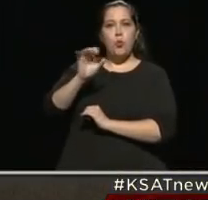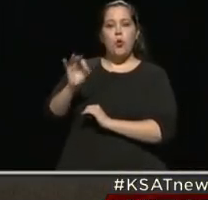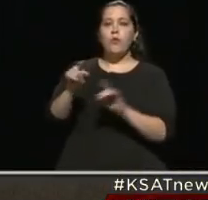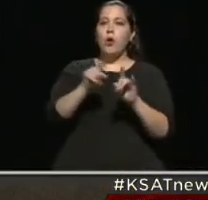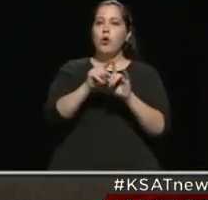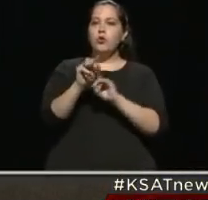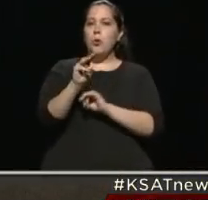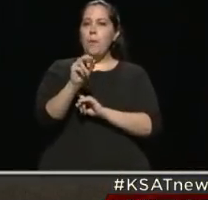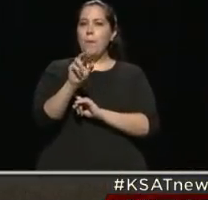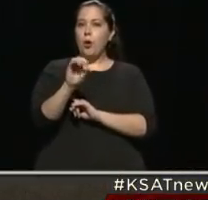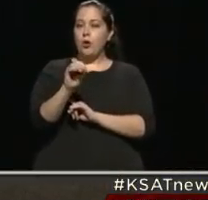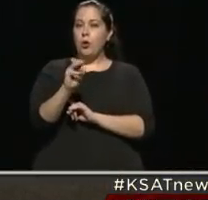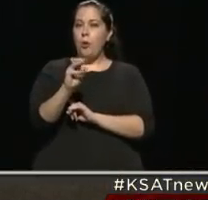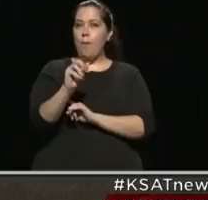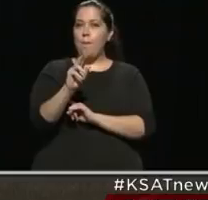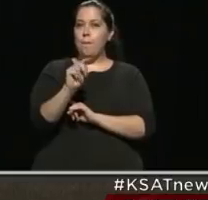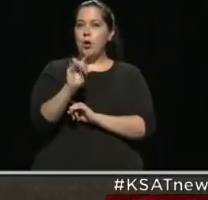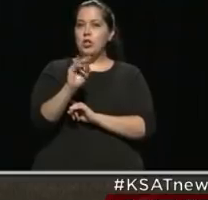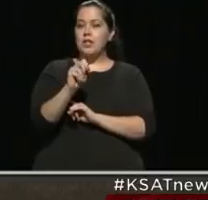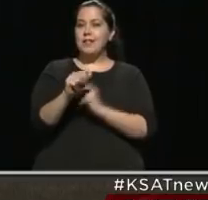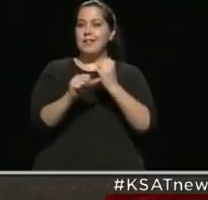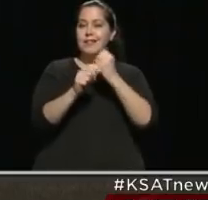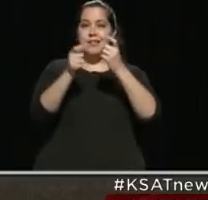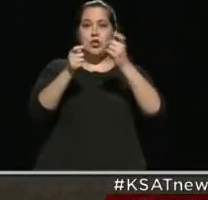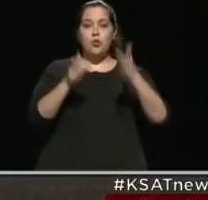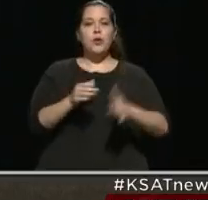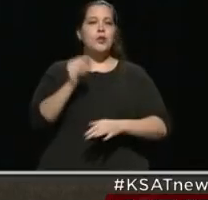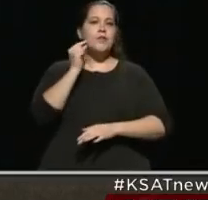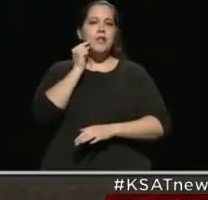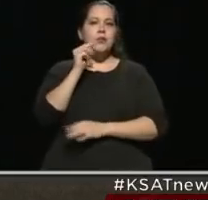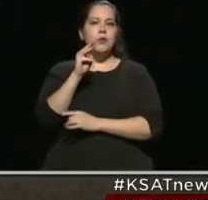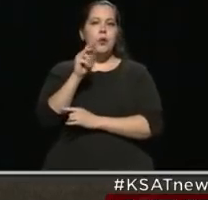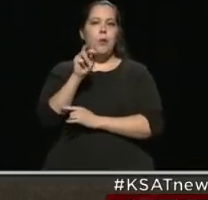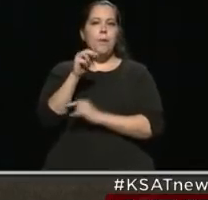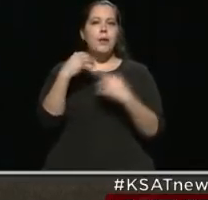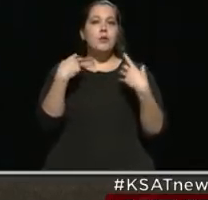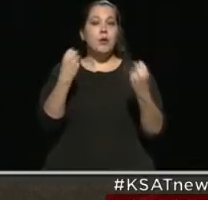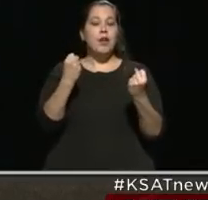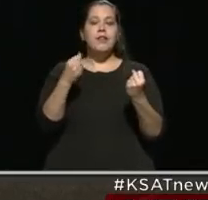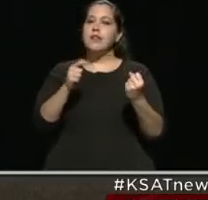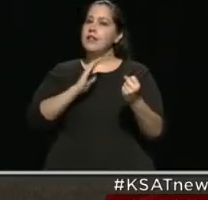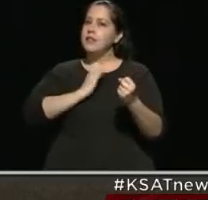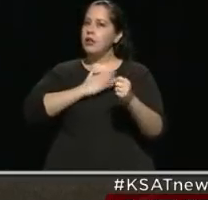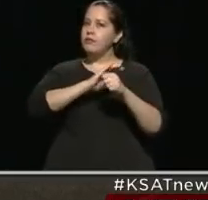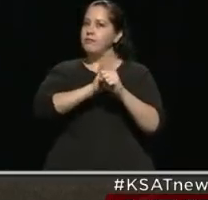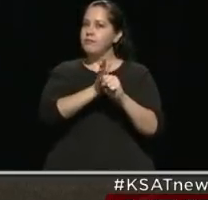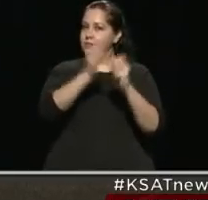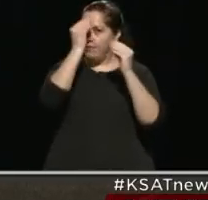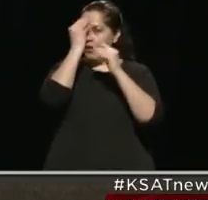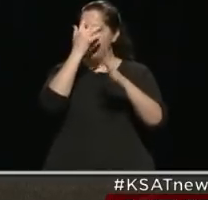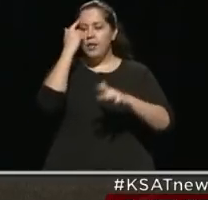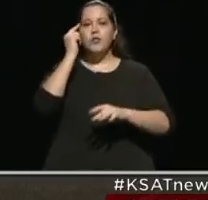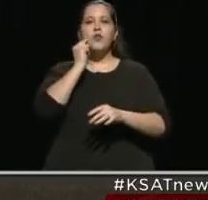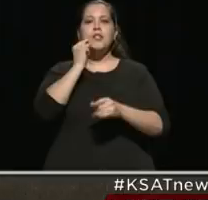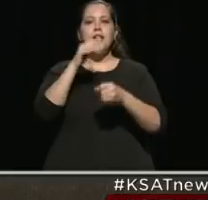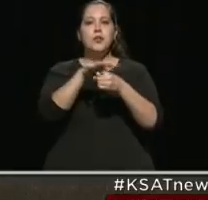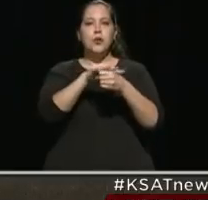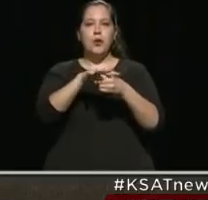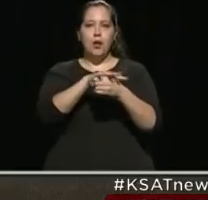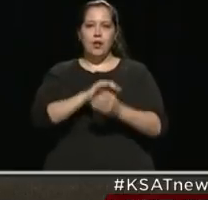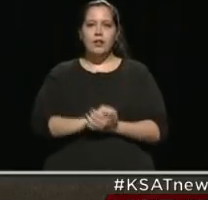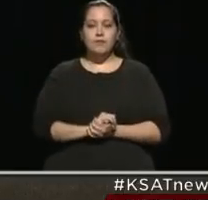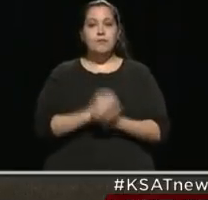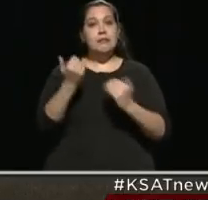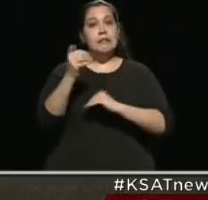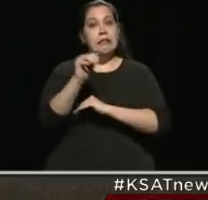along with Mario Martinez, Assistant Director of San Antonio Metro Health. And this is our COVID-19 update for the San Antonio community.